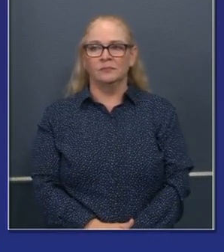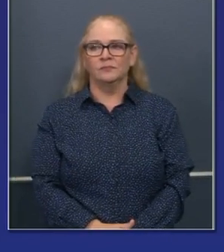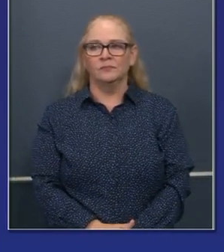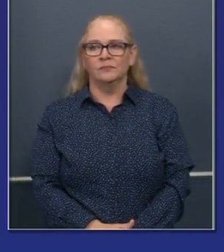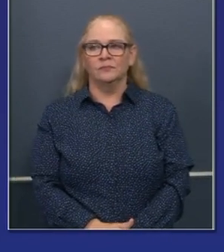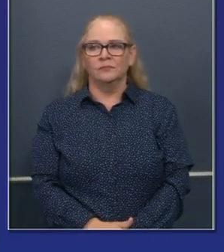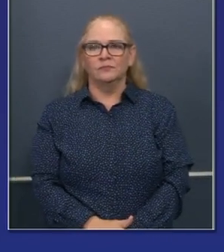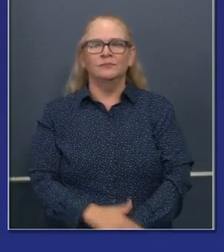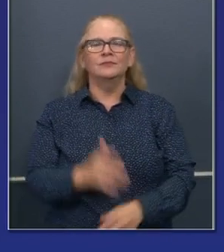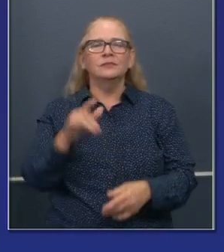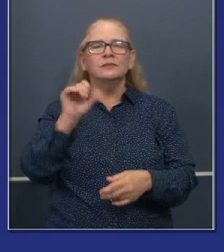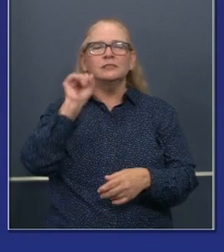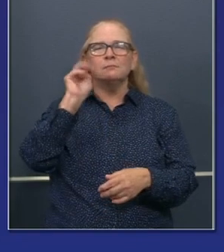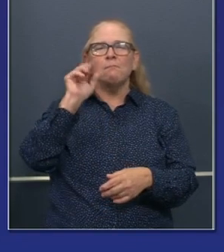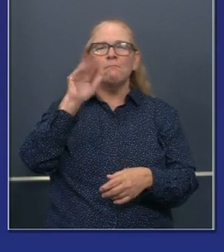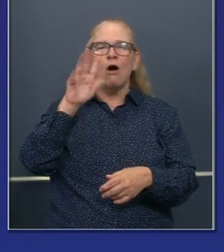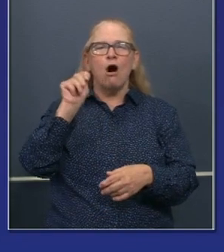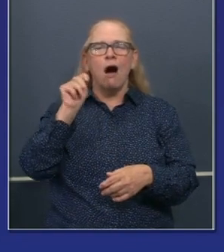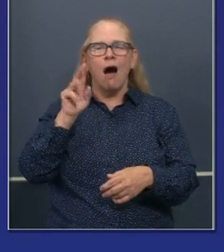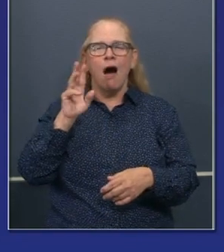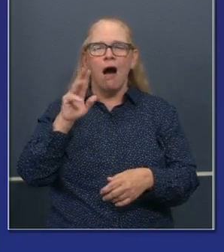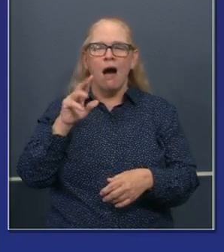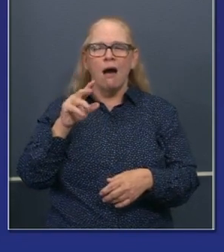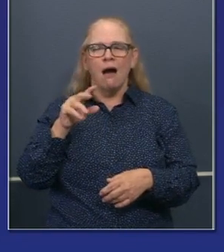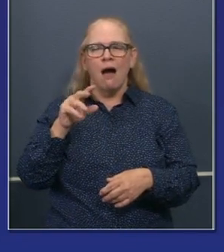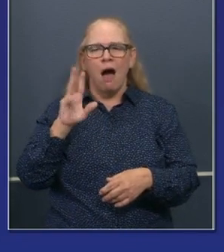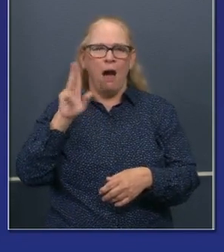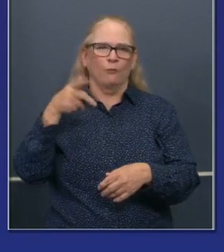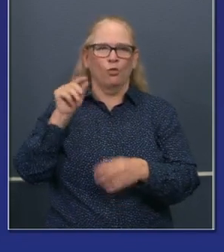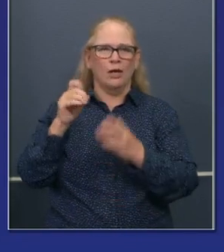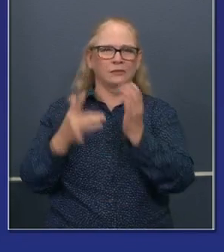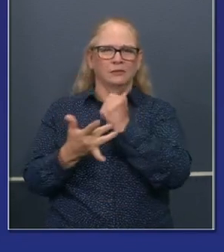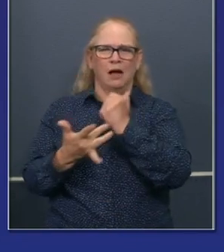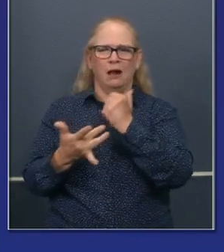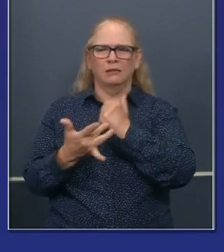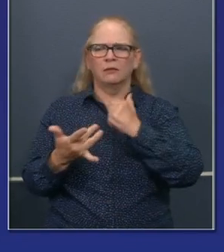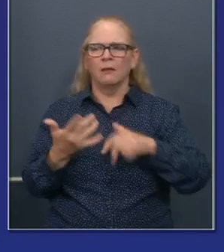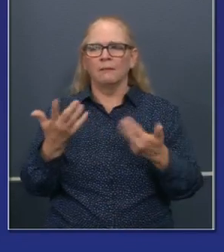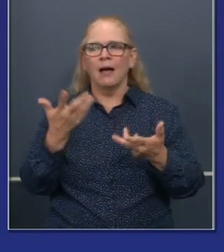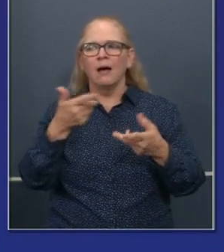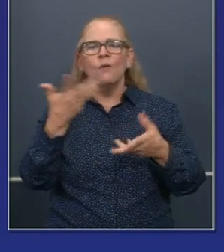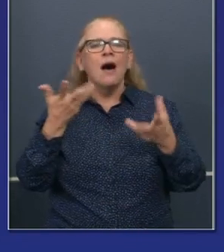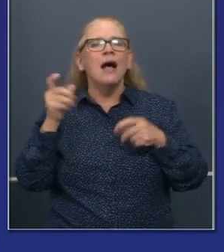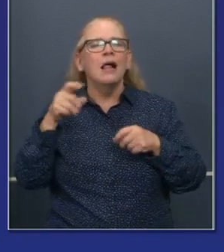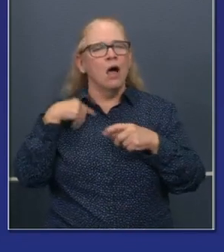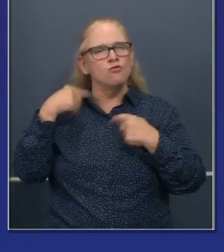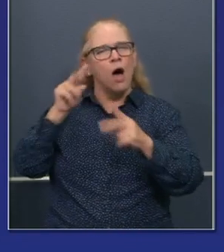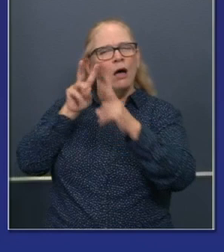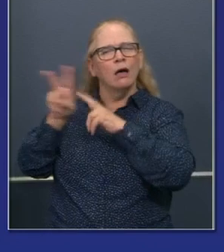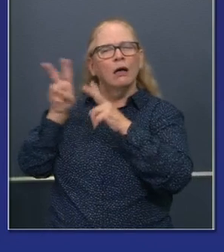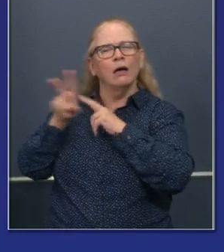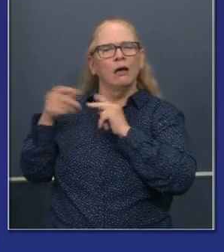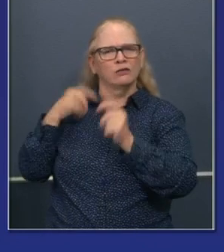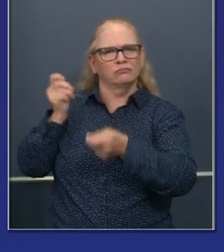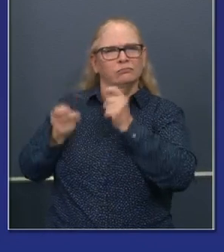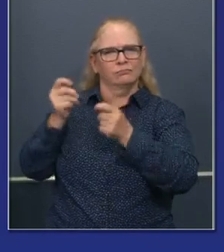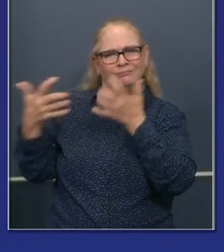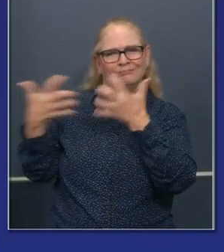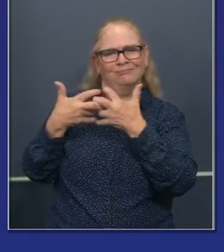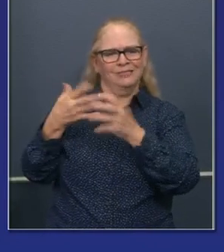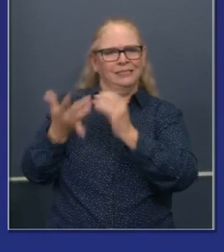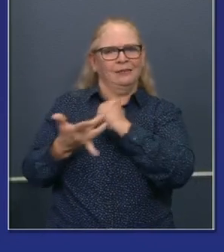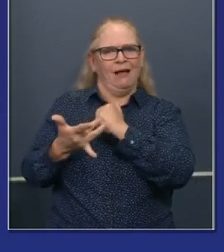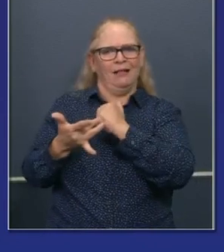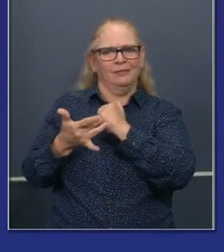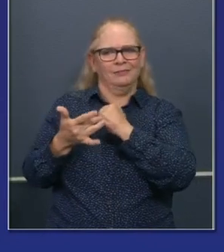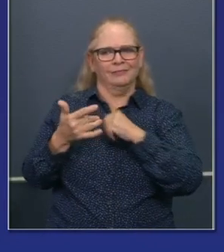we can anticipate your needs. We can predict, uh, where you'll be, uh, not just wait for your inquiry